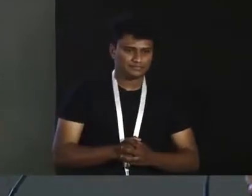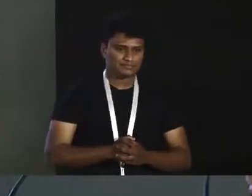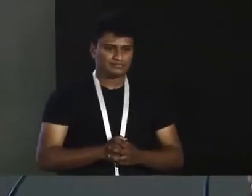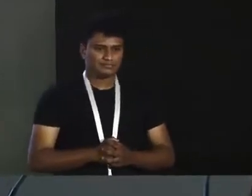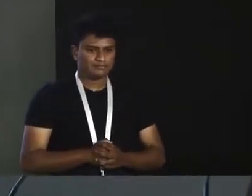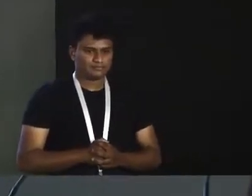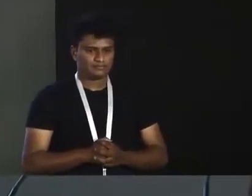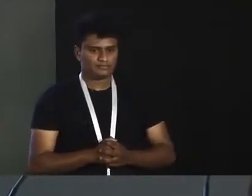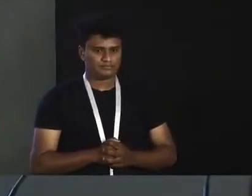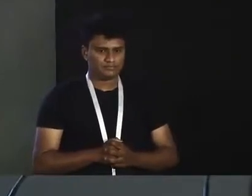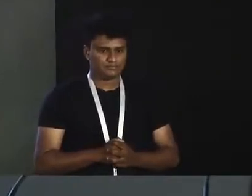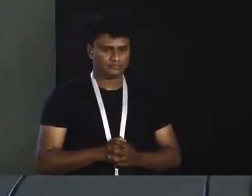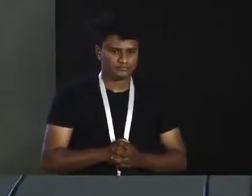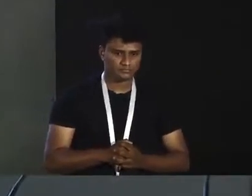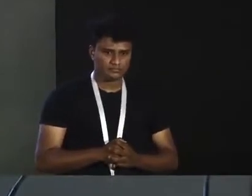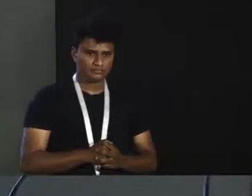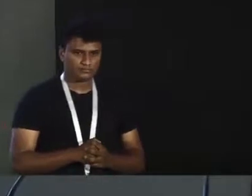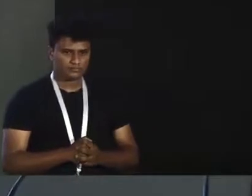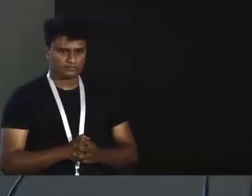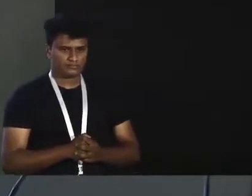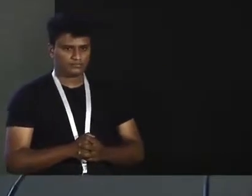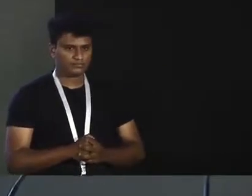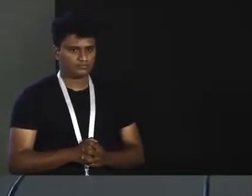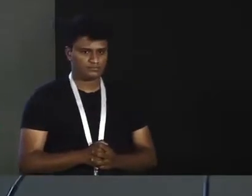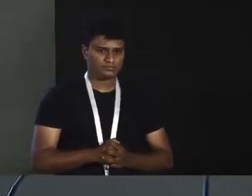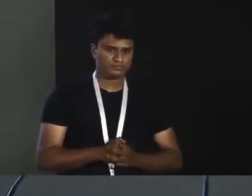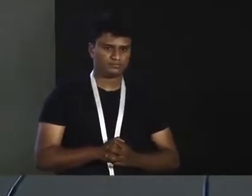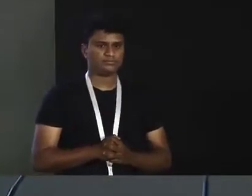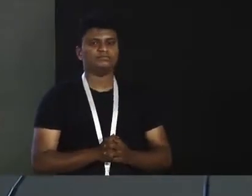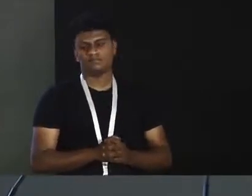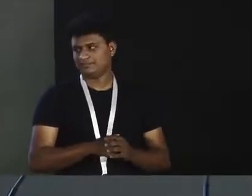All right. So, how do you do this? Okay.